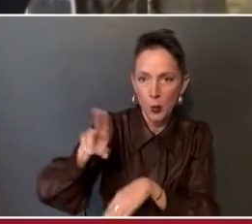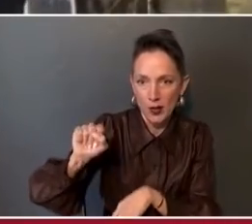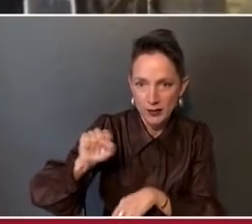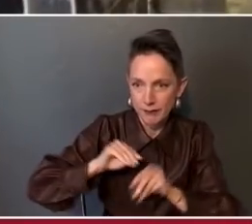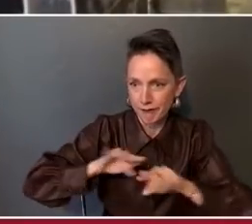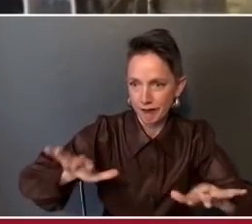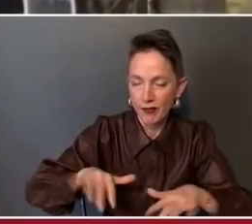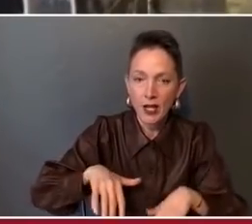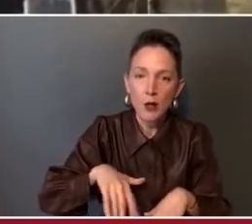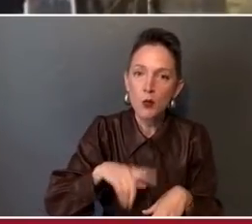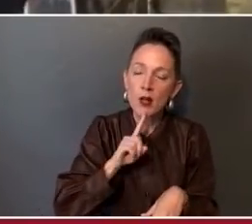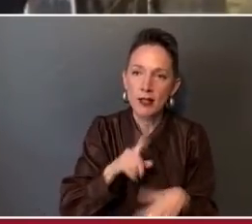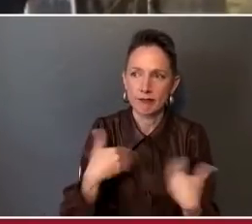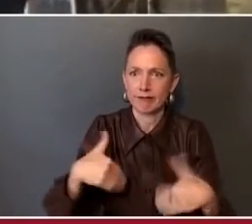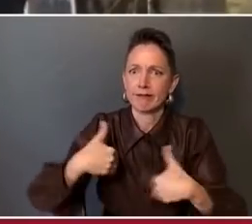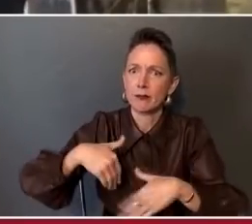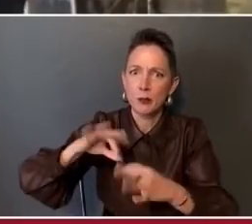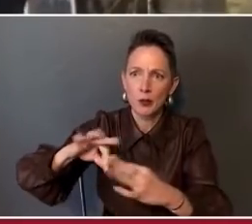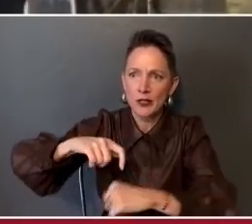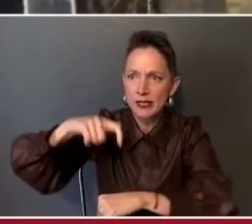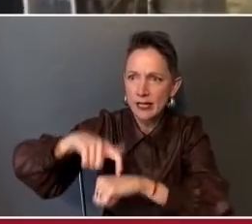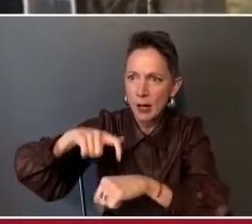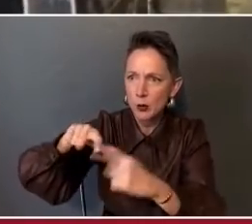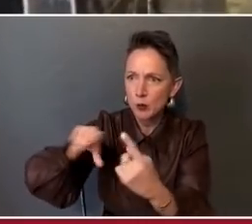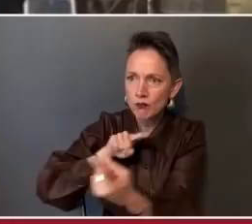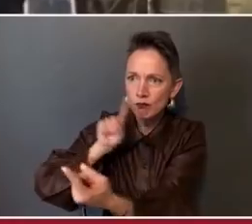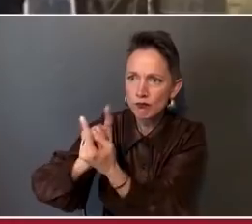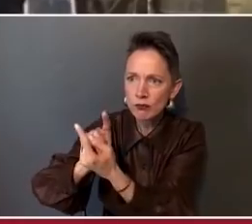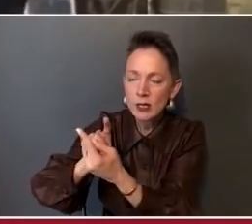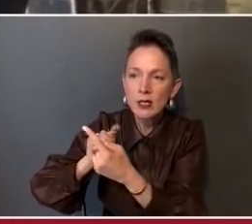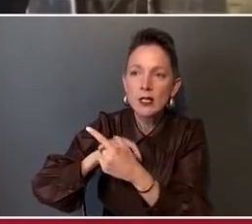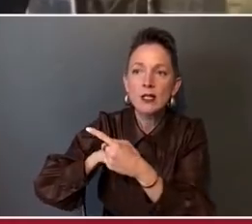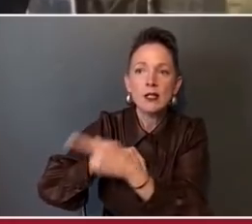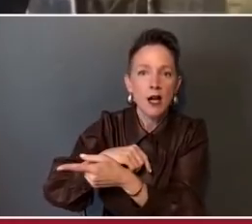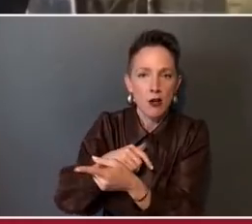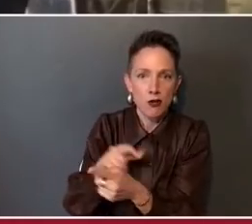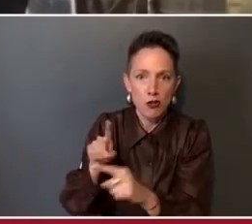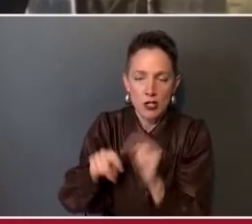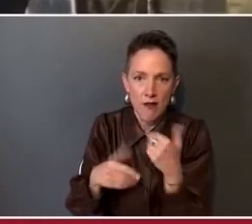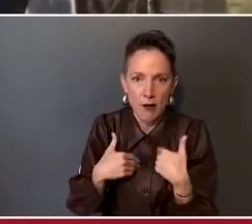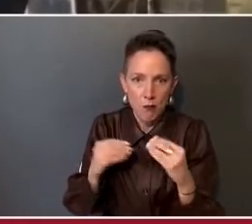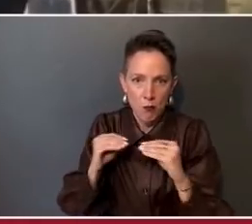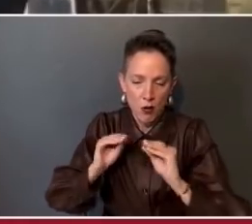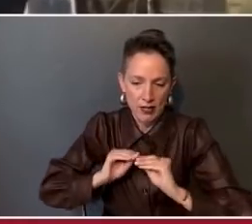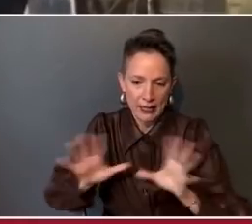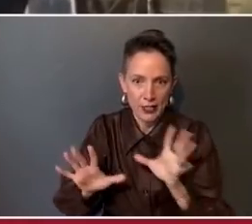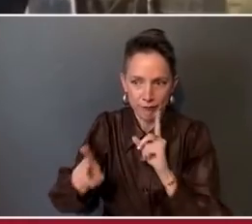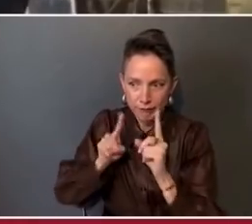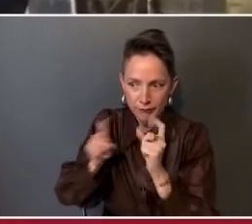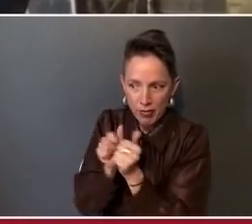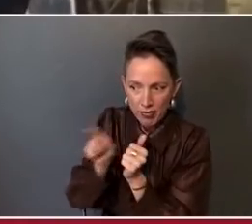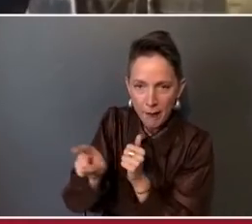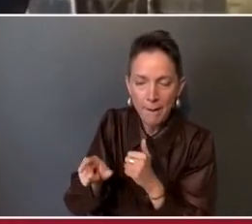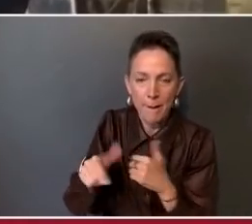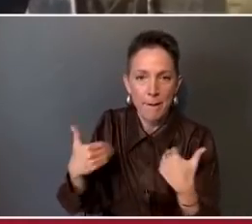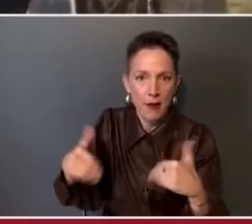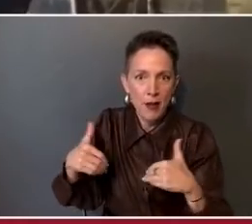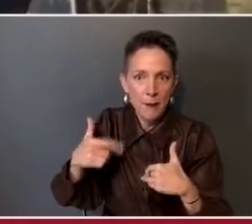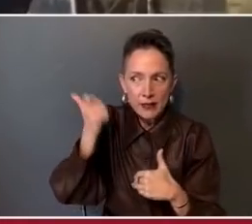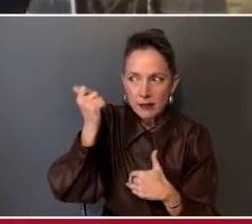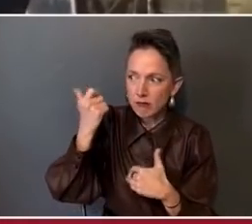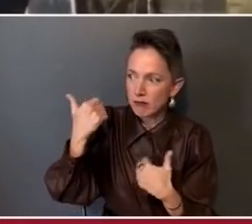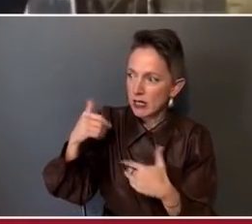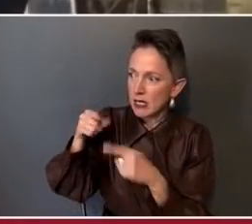not a more timely introduction I could have had to someone who I think has become